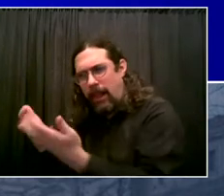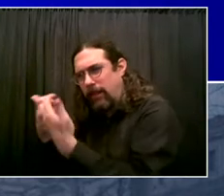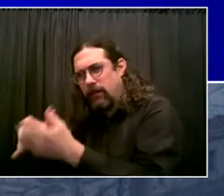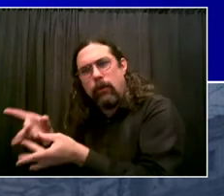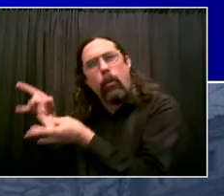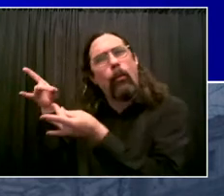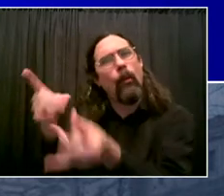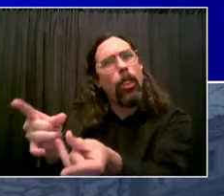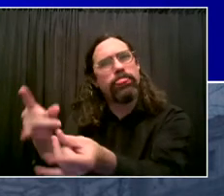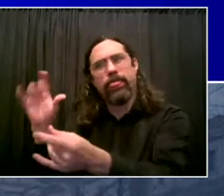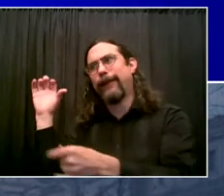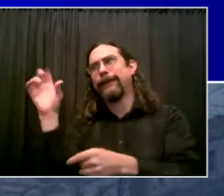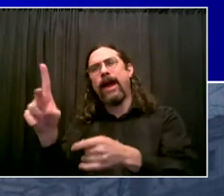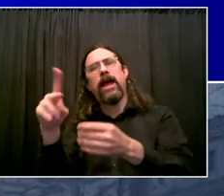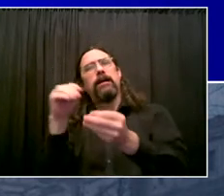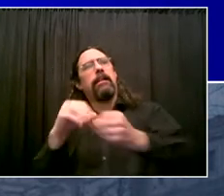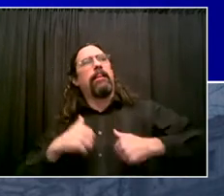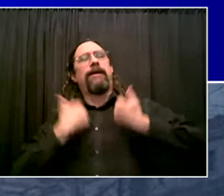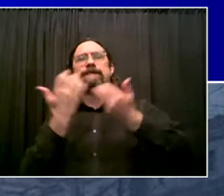provided to a parolee.